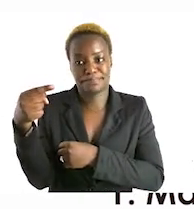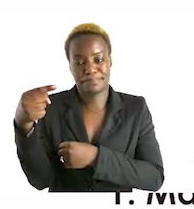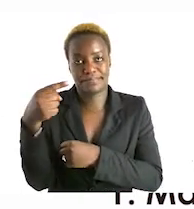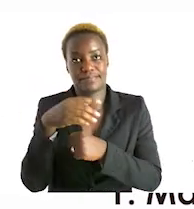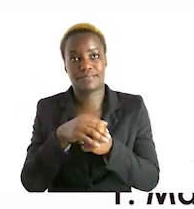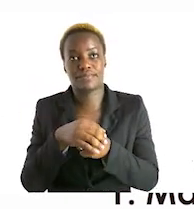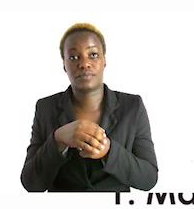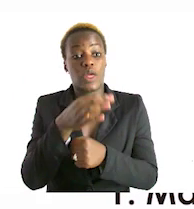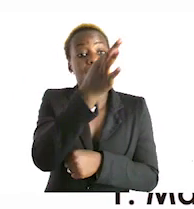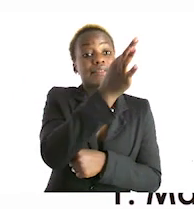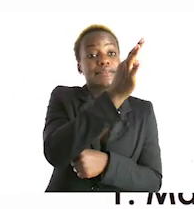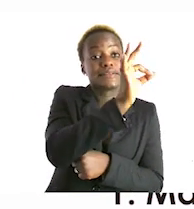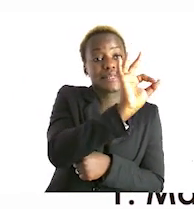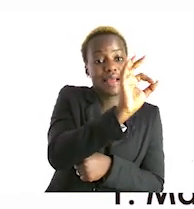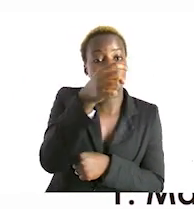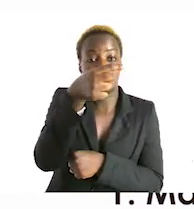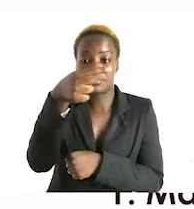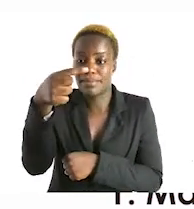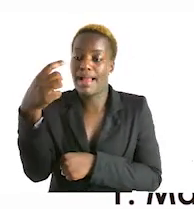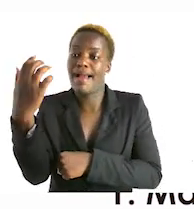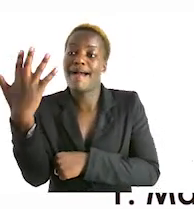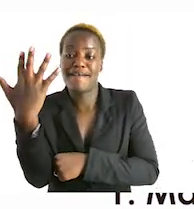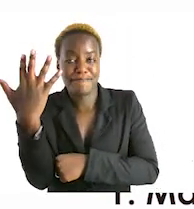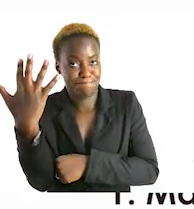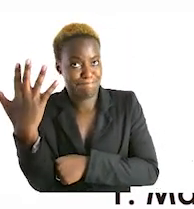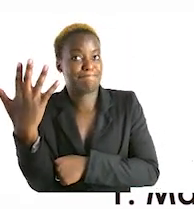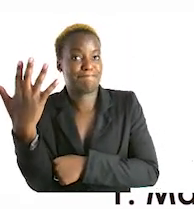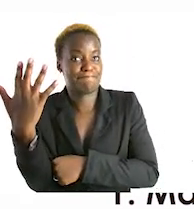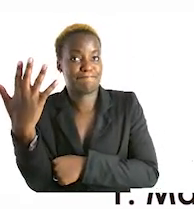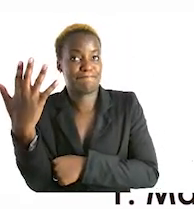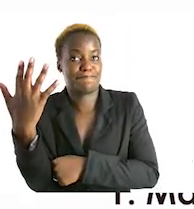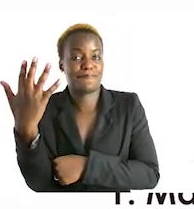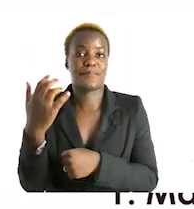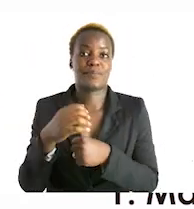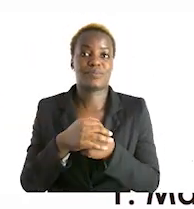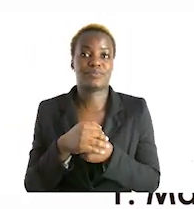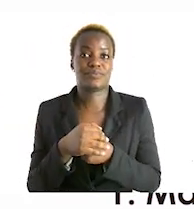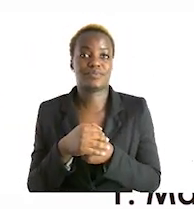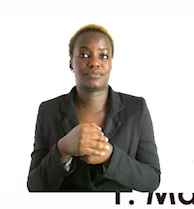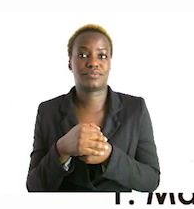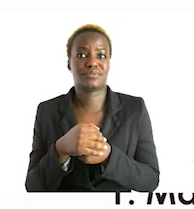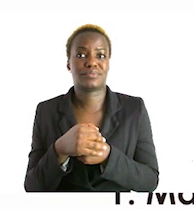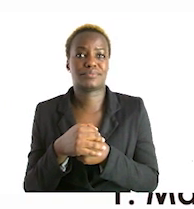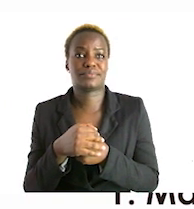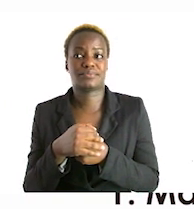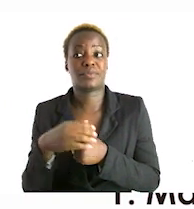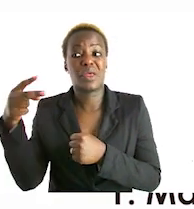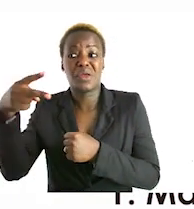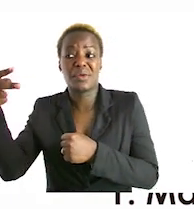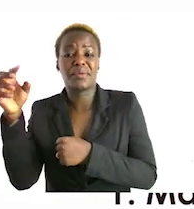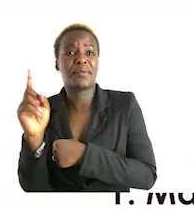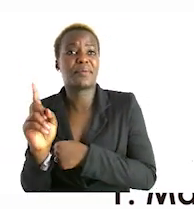so you use the minus sign nine nine nine minus a five will equal